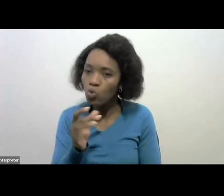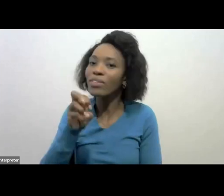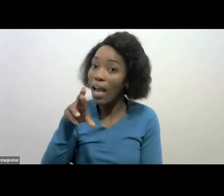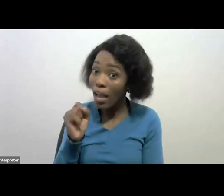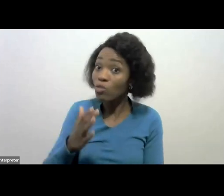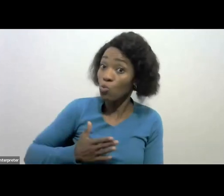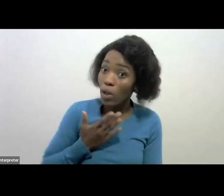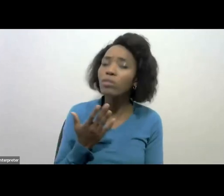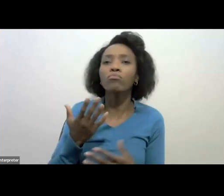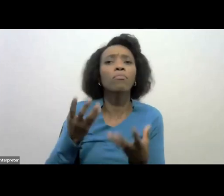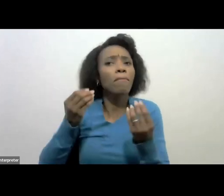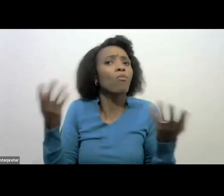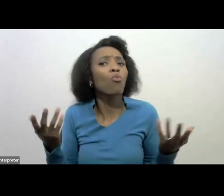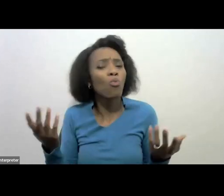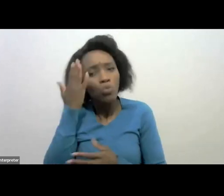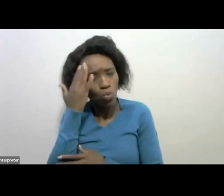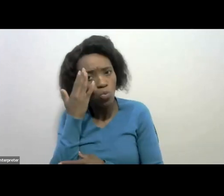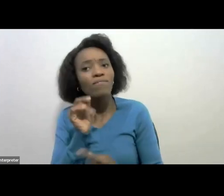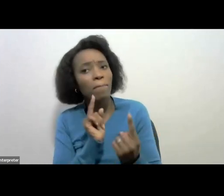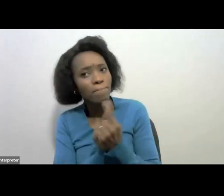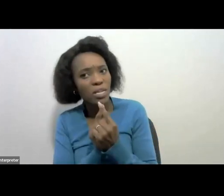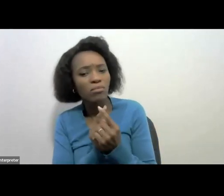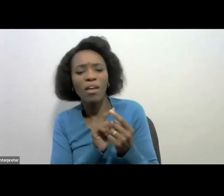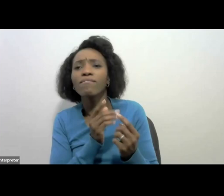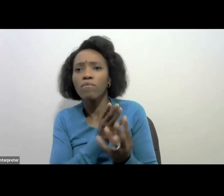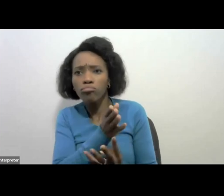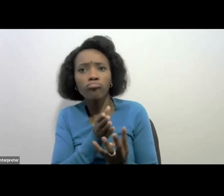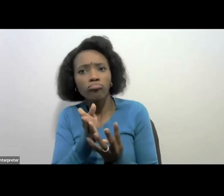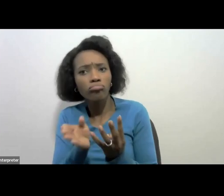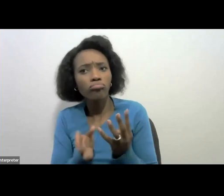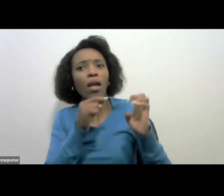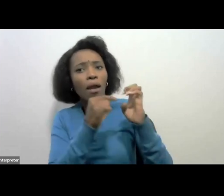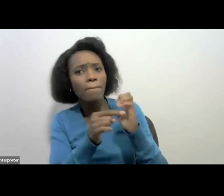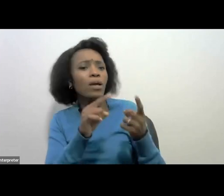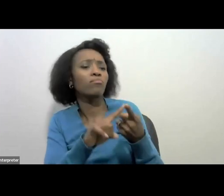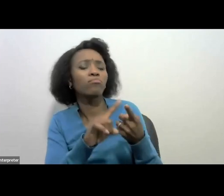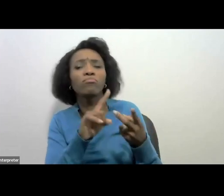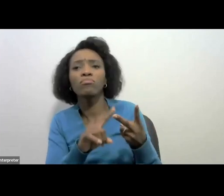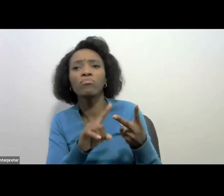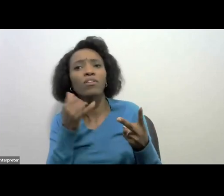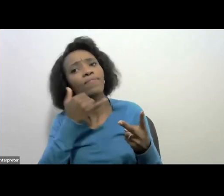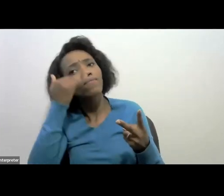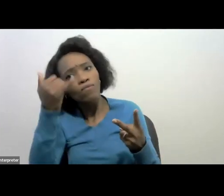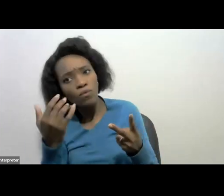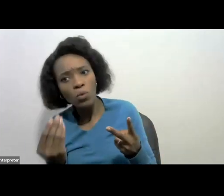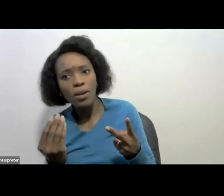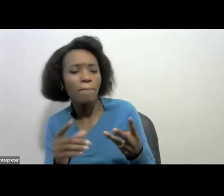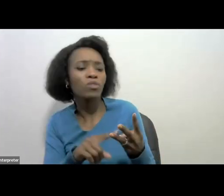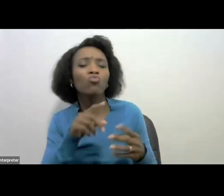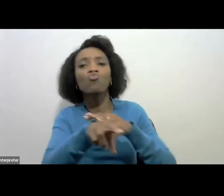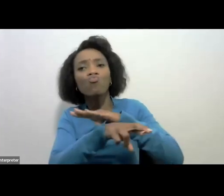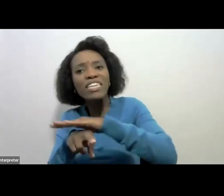to find us if you want to talk to us with those different email addresses that we have for different regions